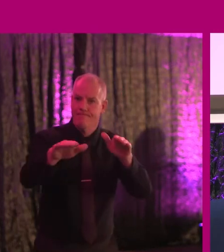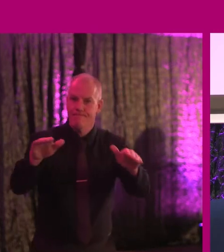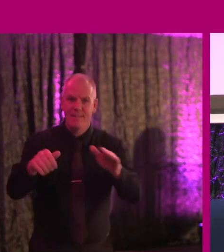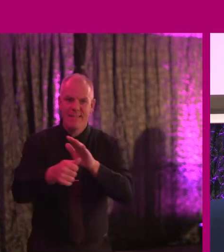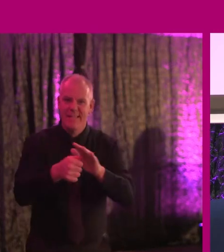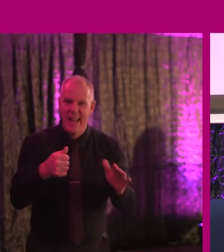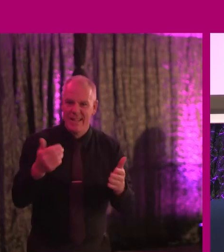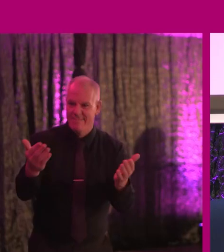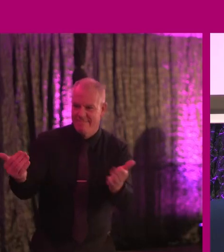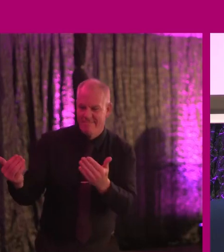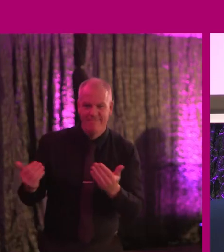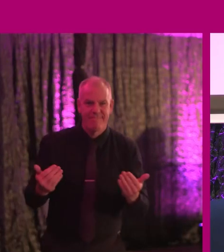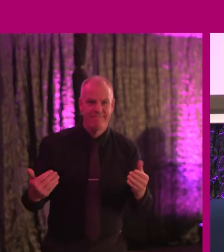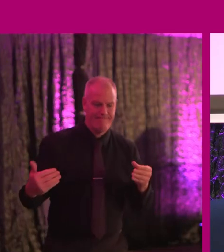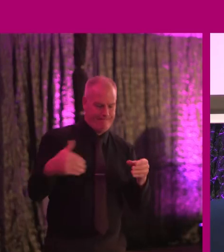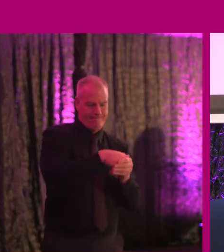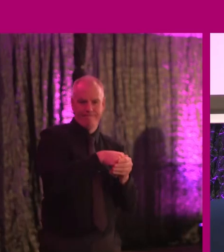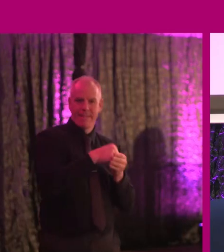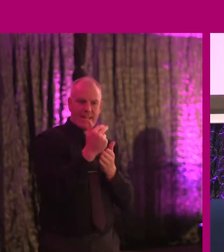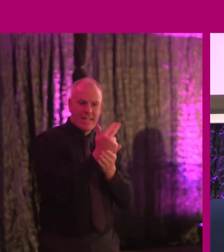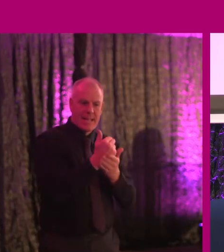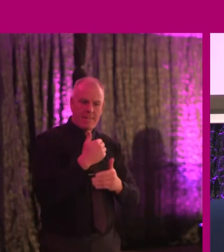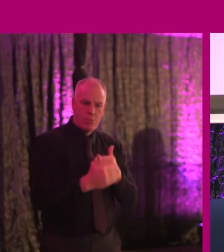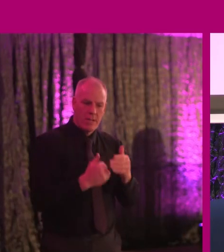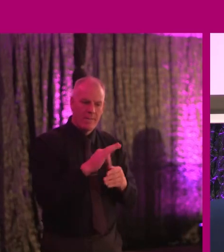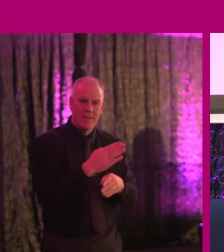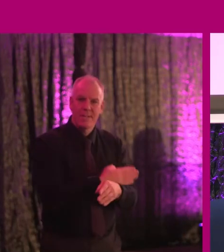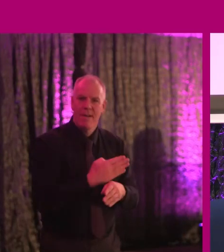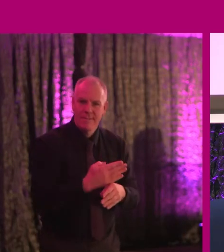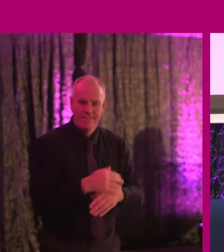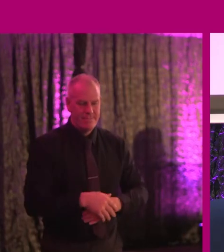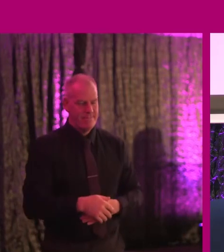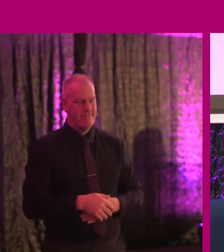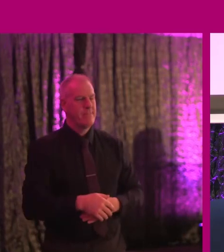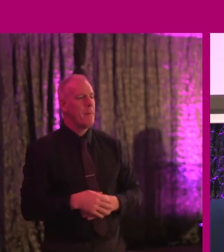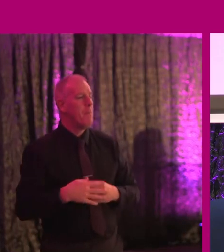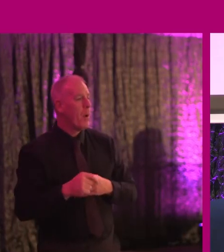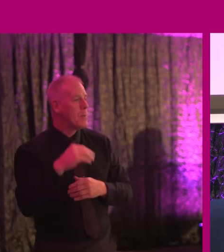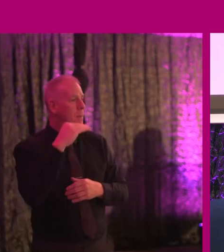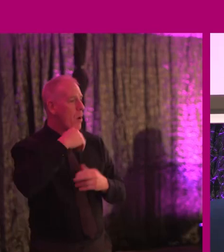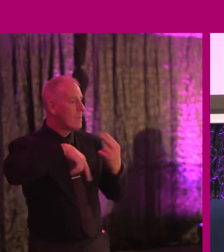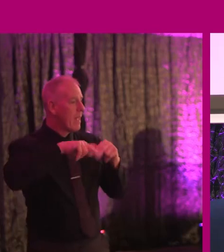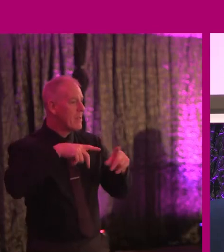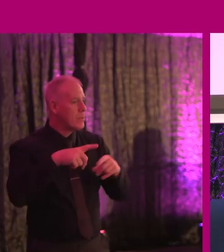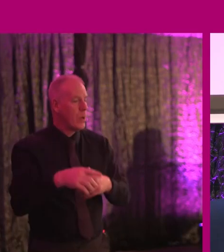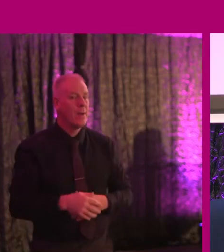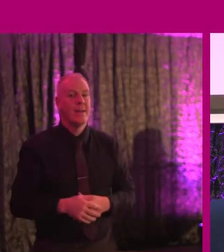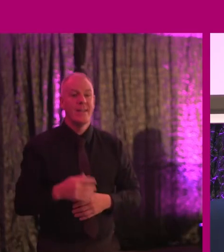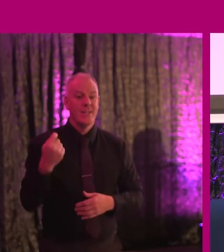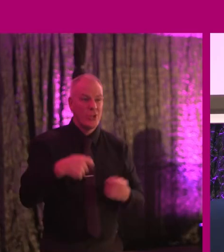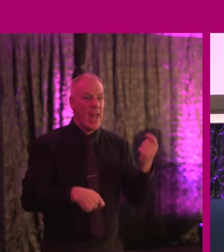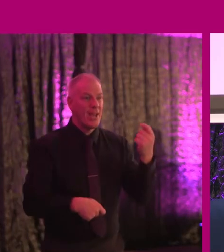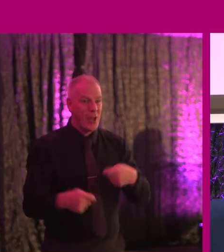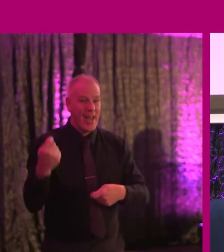talent and the skills and the experience into the design process that is required. And the most important thing that we can do is keep sharing,